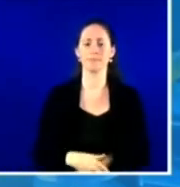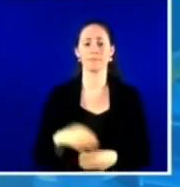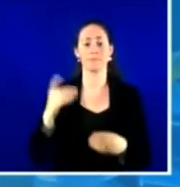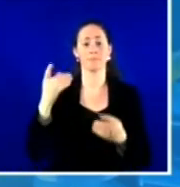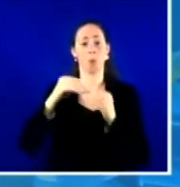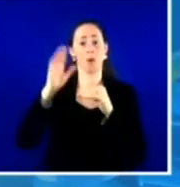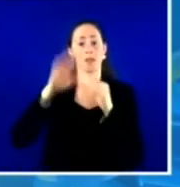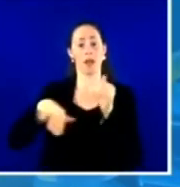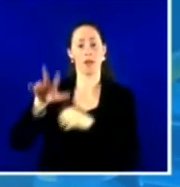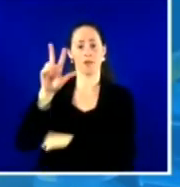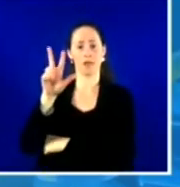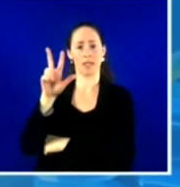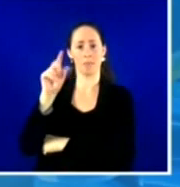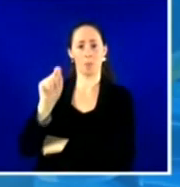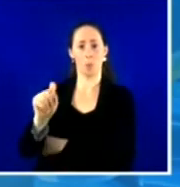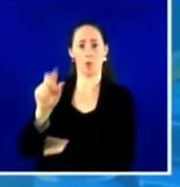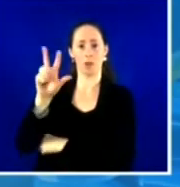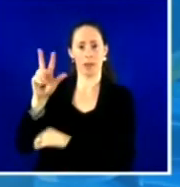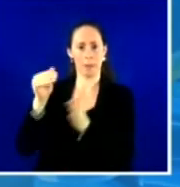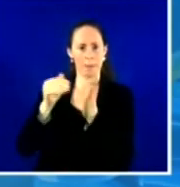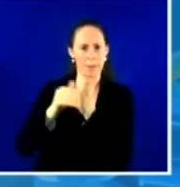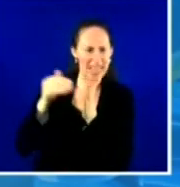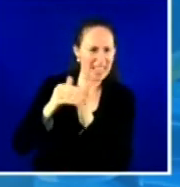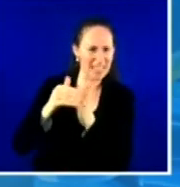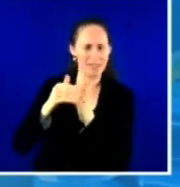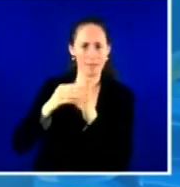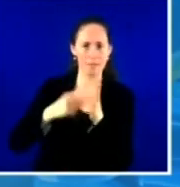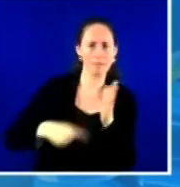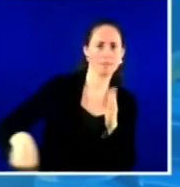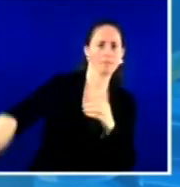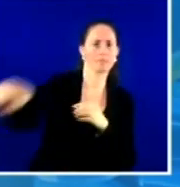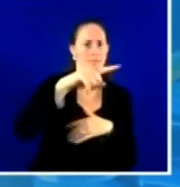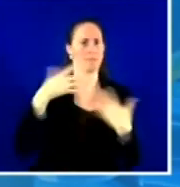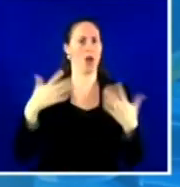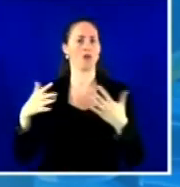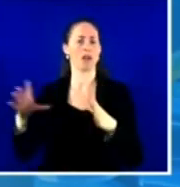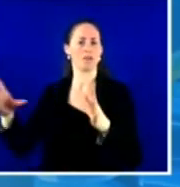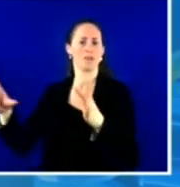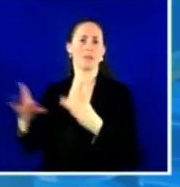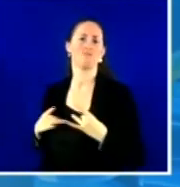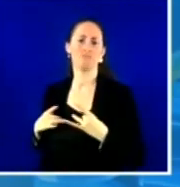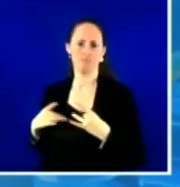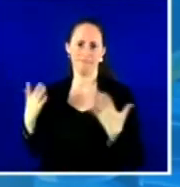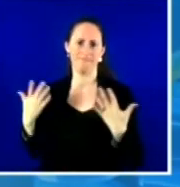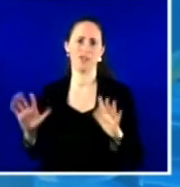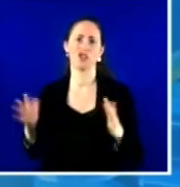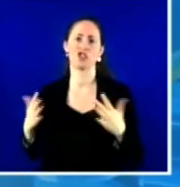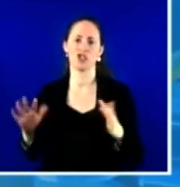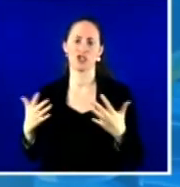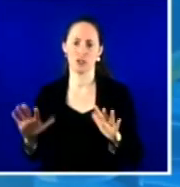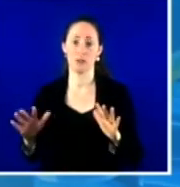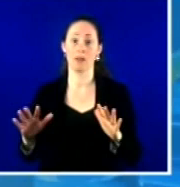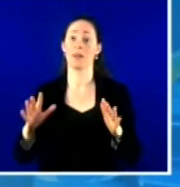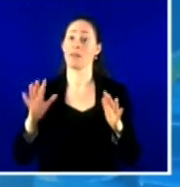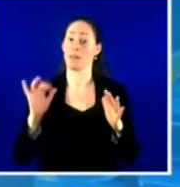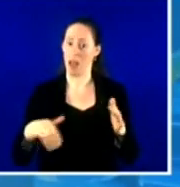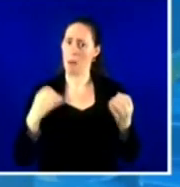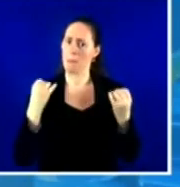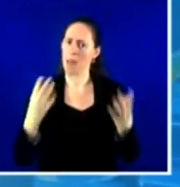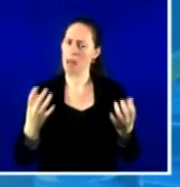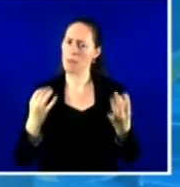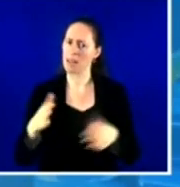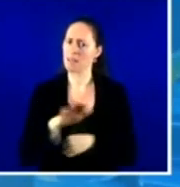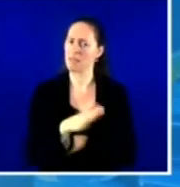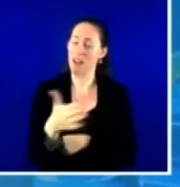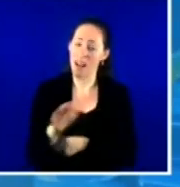-19 cases and 314 deaths in people younger than 18 years of age, according to